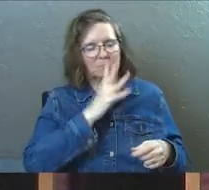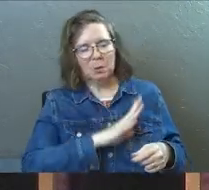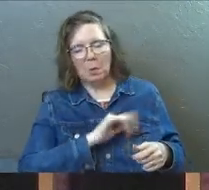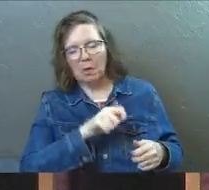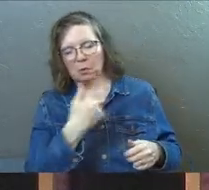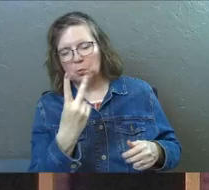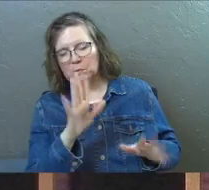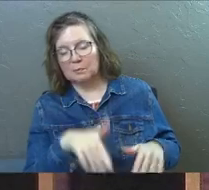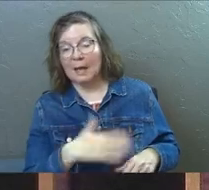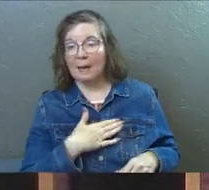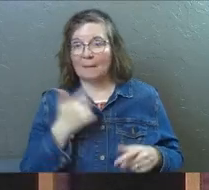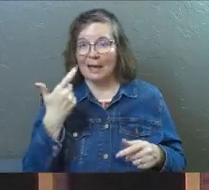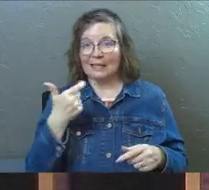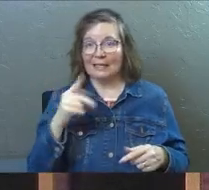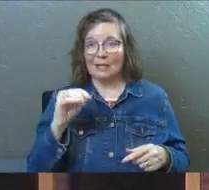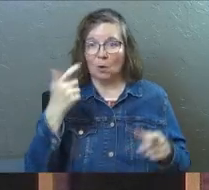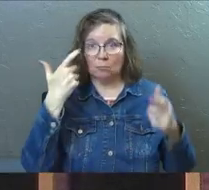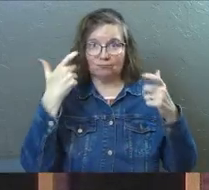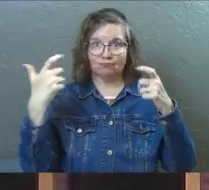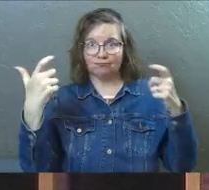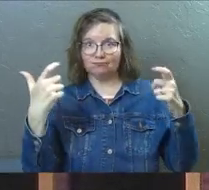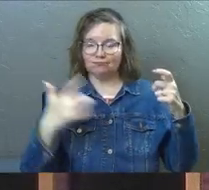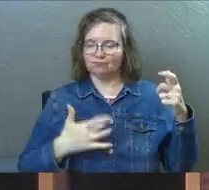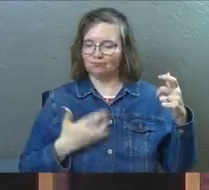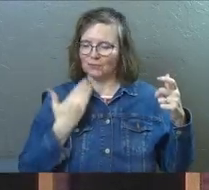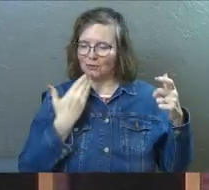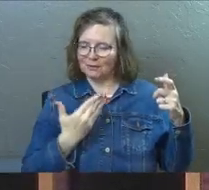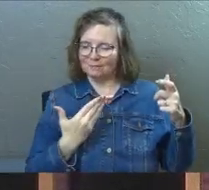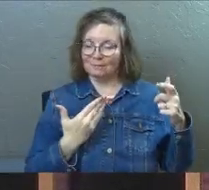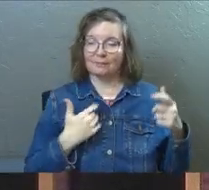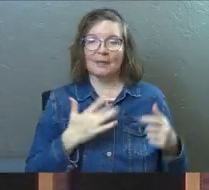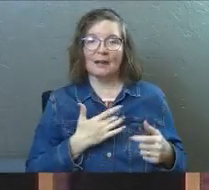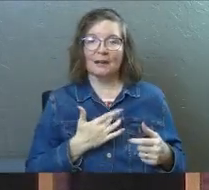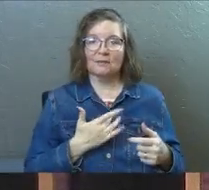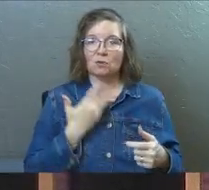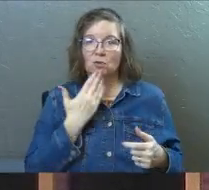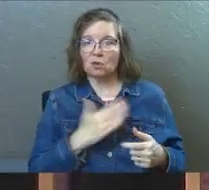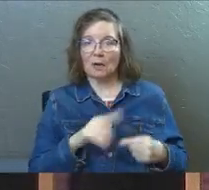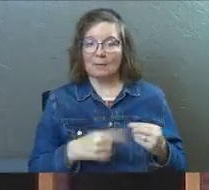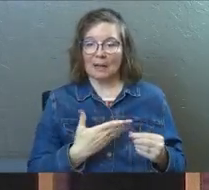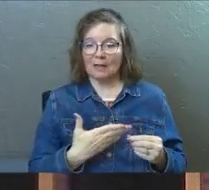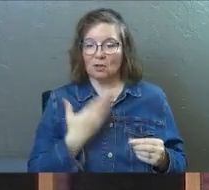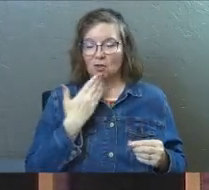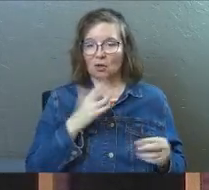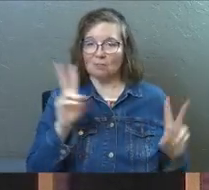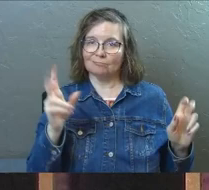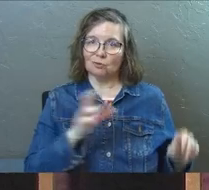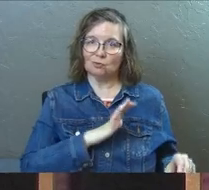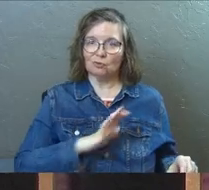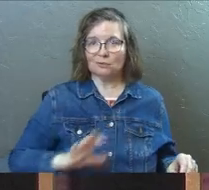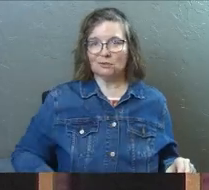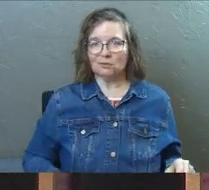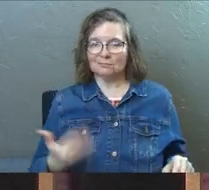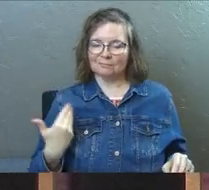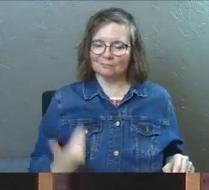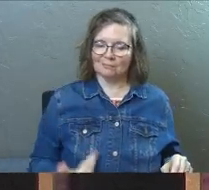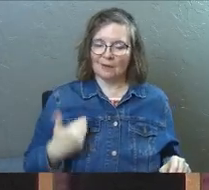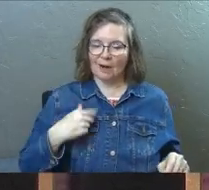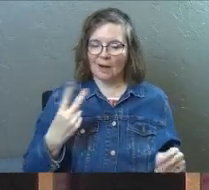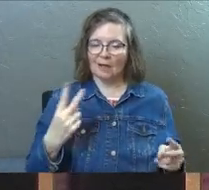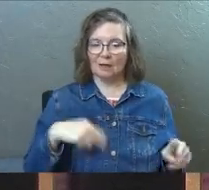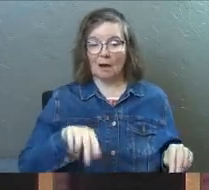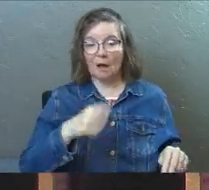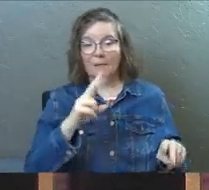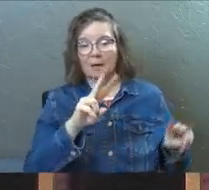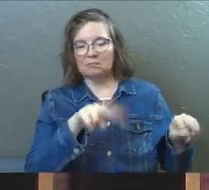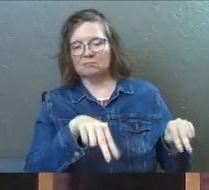way. And by the way, my ego feels really good about the 10 that I did. And I feel so good about the kind of good Christian that I really am, that I can look